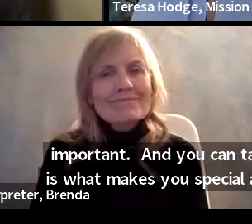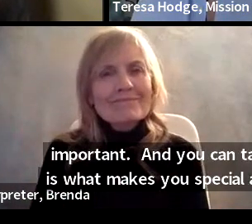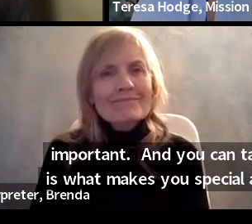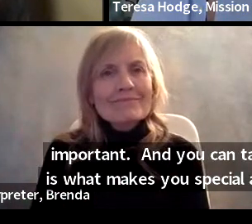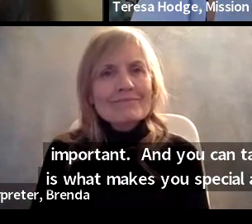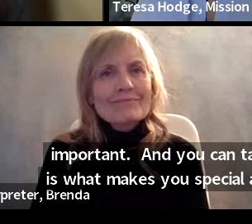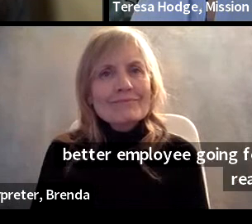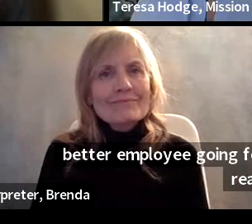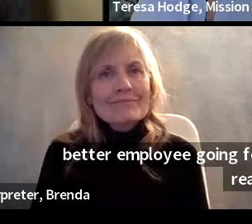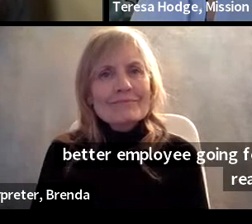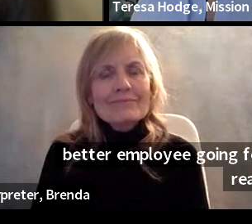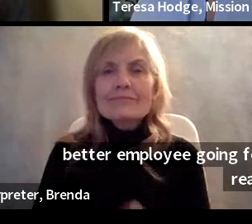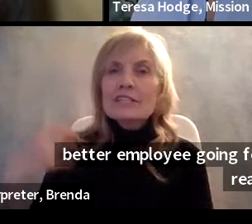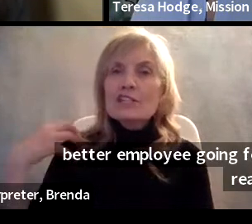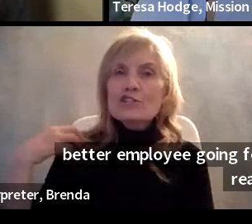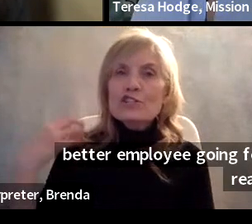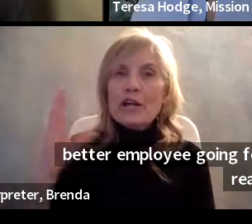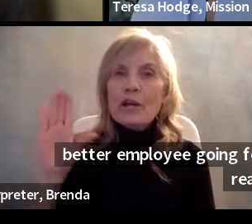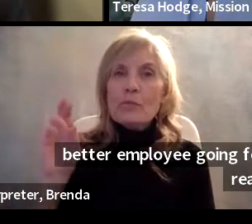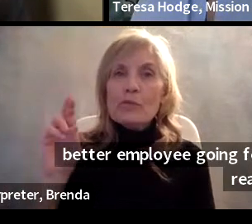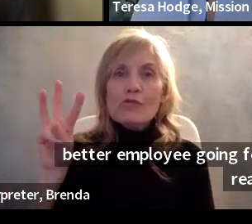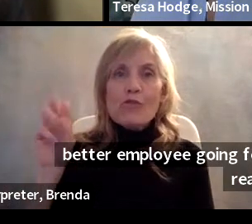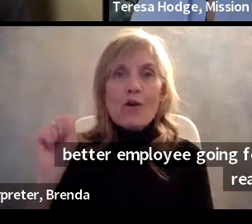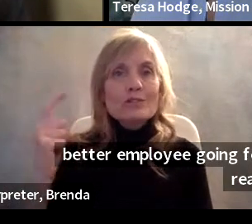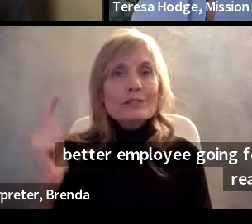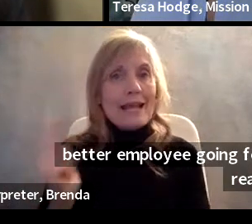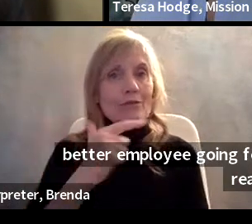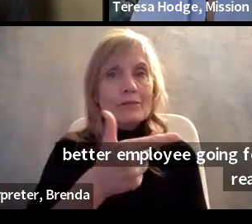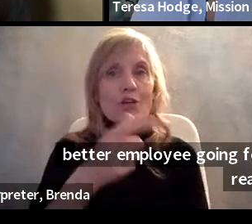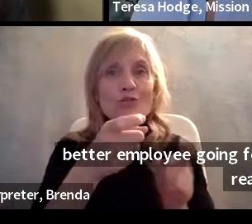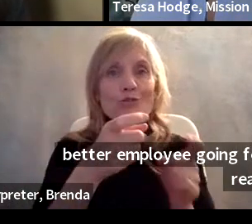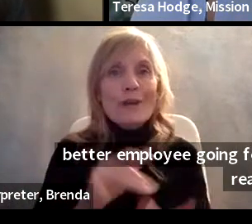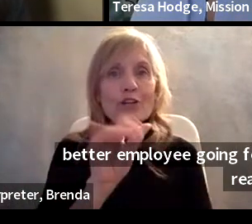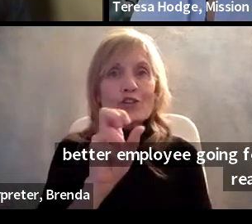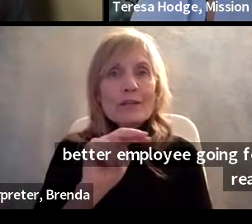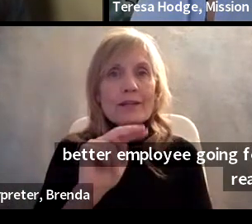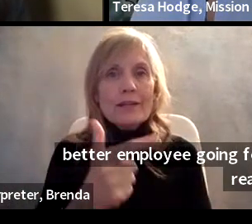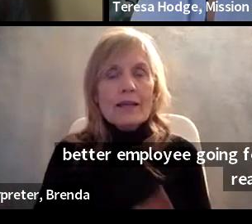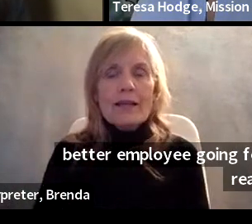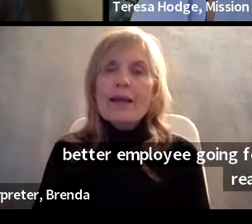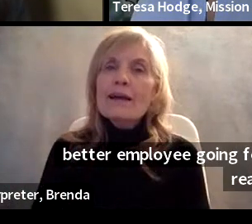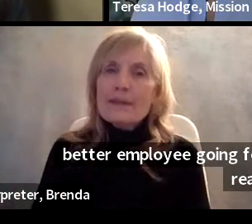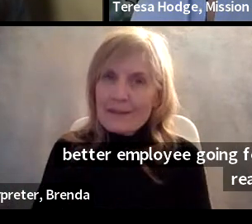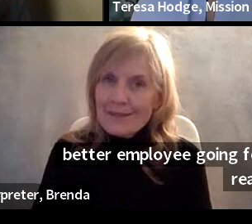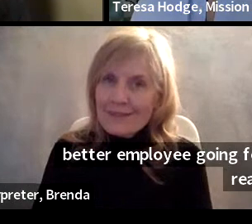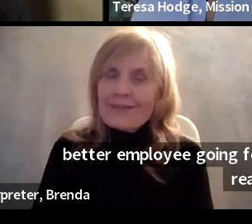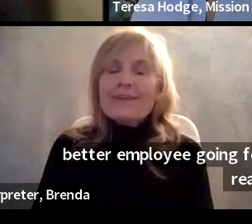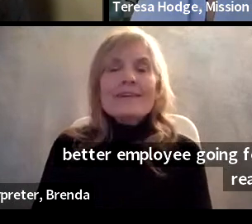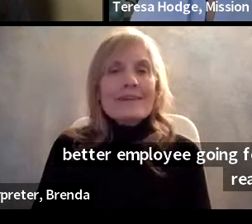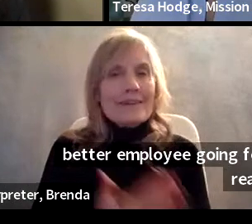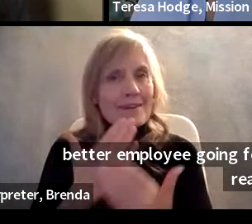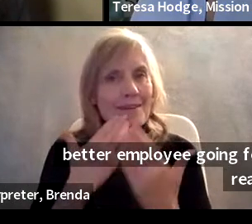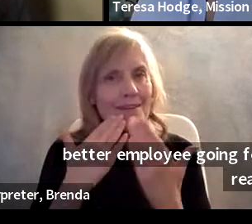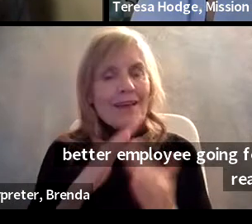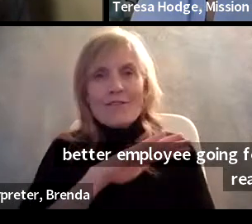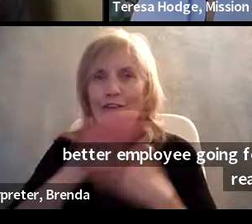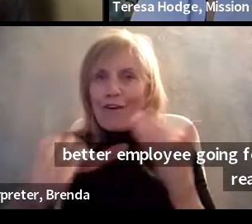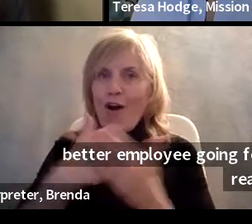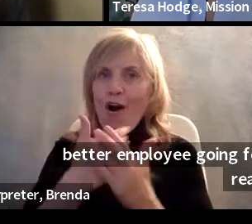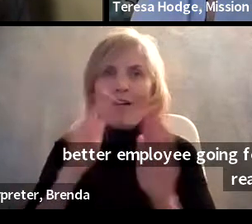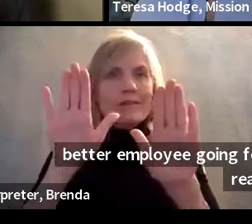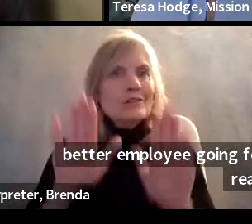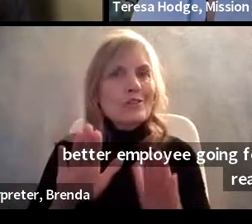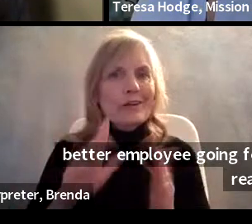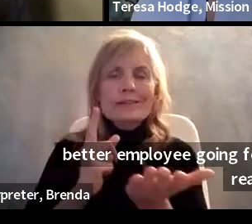Well, thank you. And I'll turn it back to Director Yang. Well, thank you all for really a tremendous discussion. As we